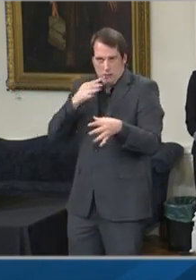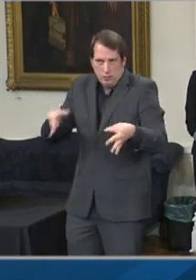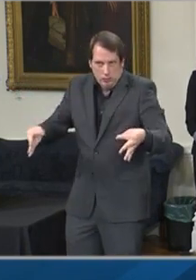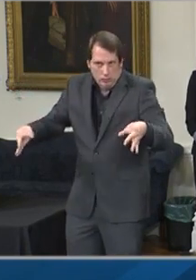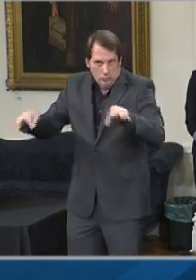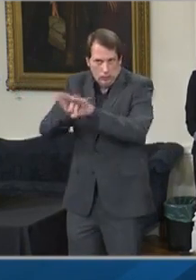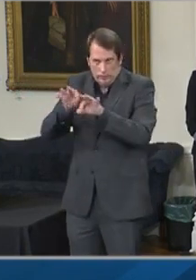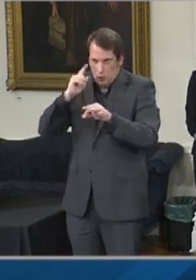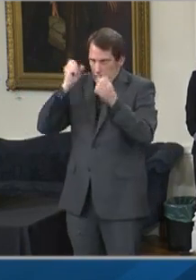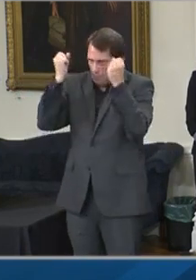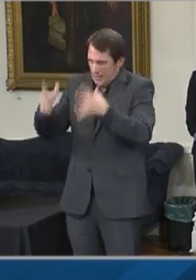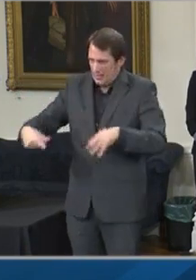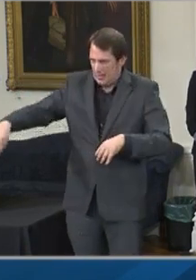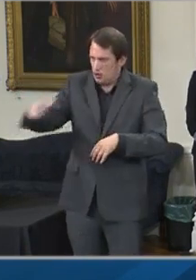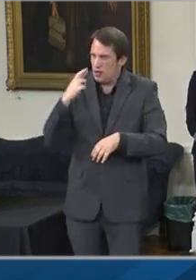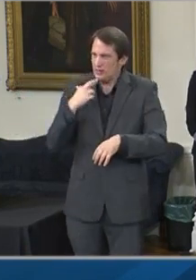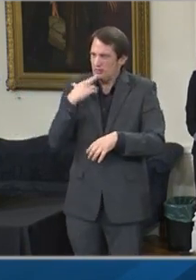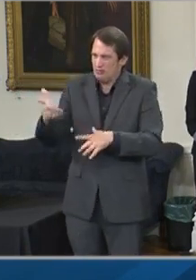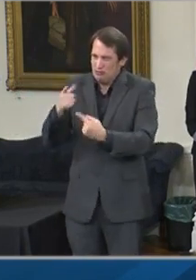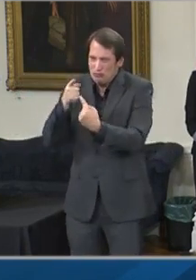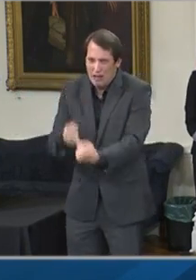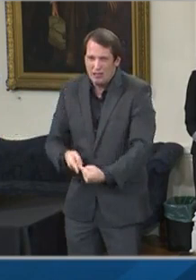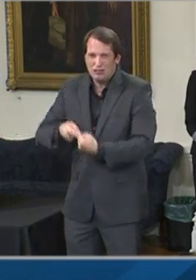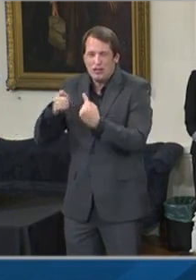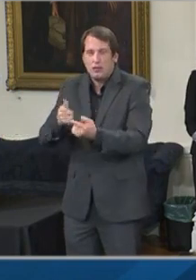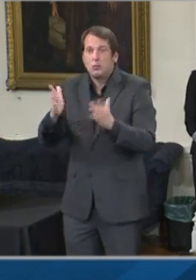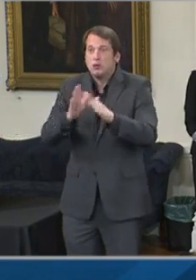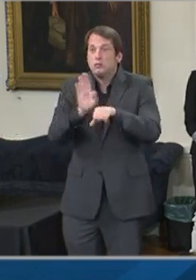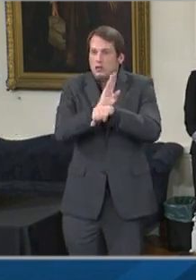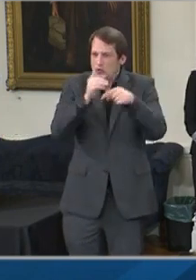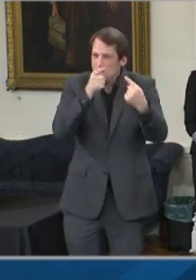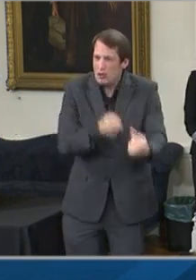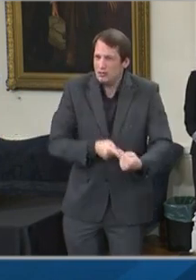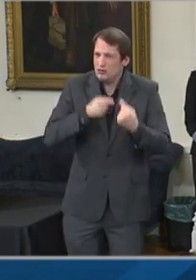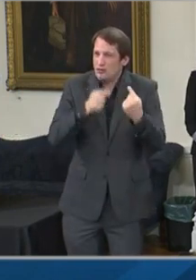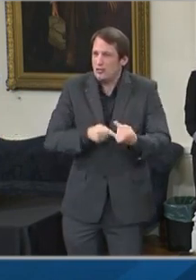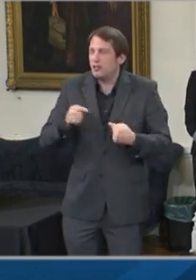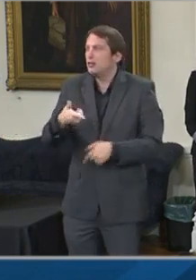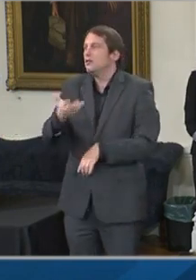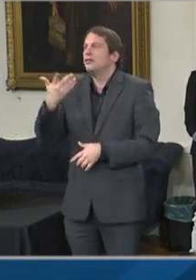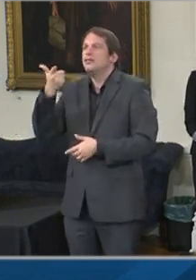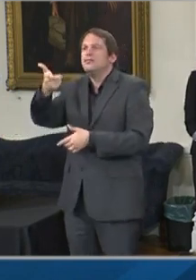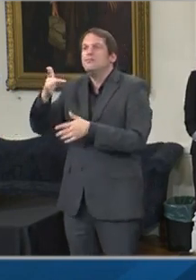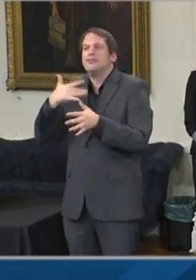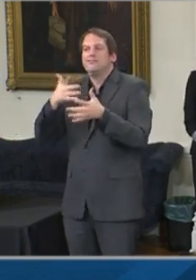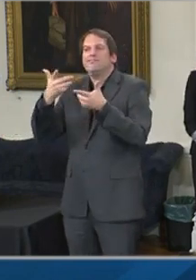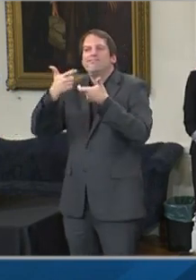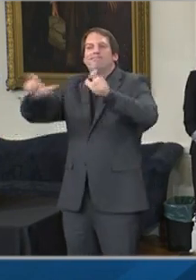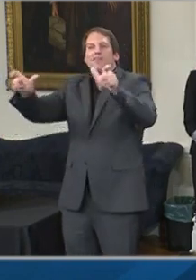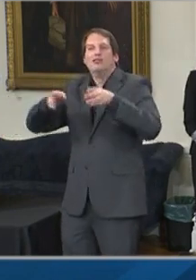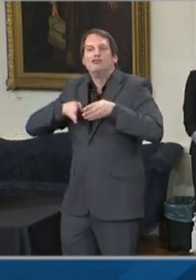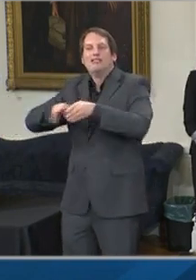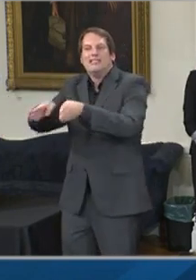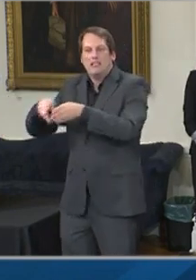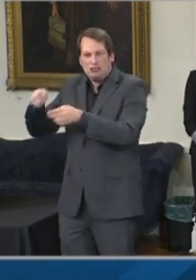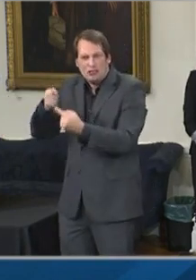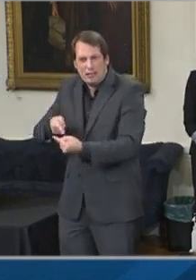small businesses, and main streets across the state who are attempting to weather this crisis.